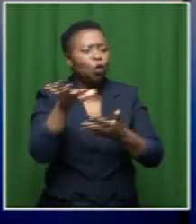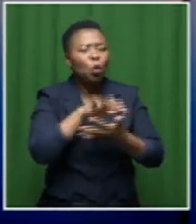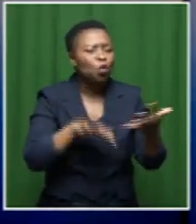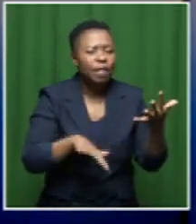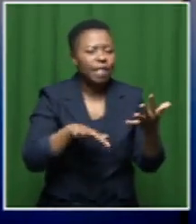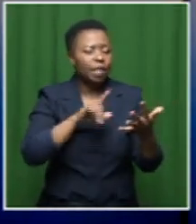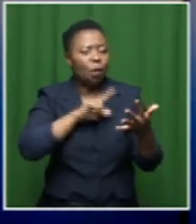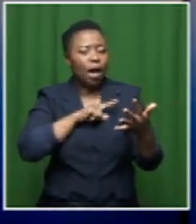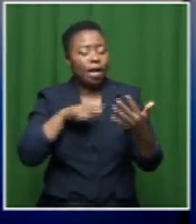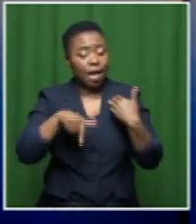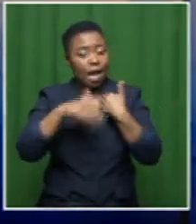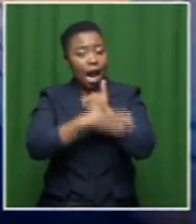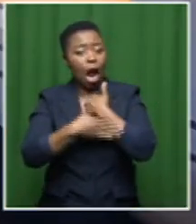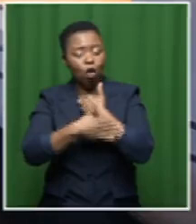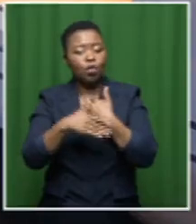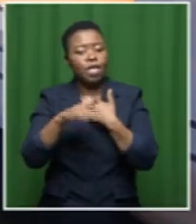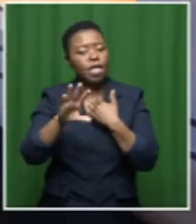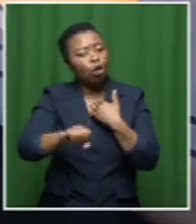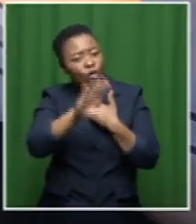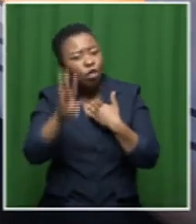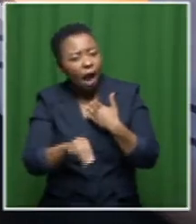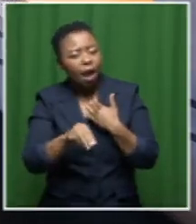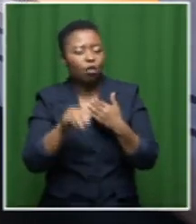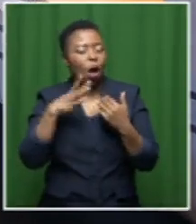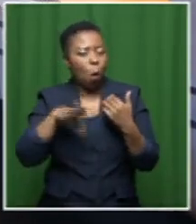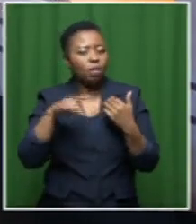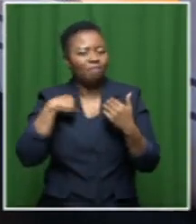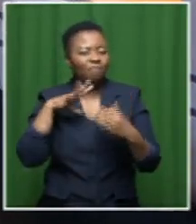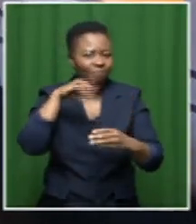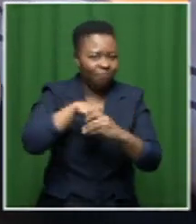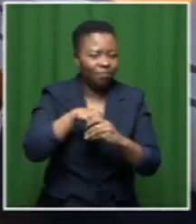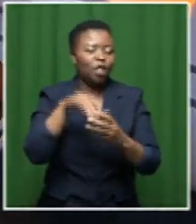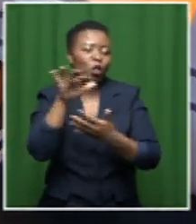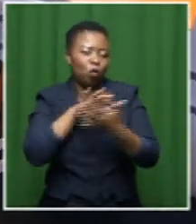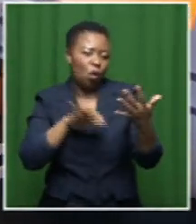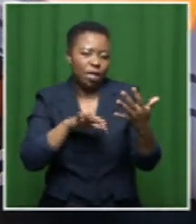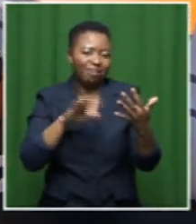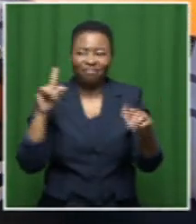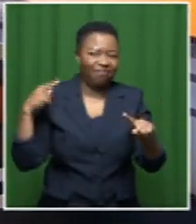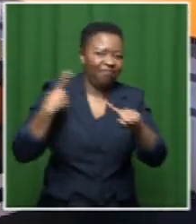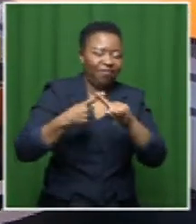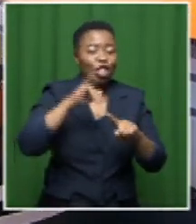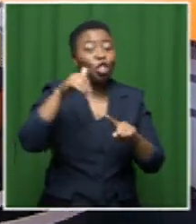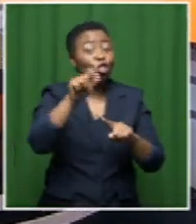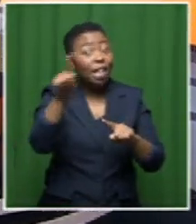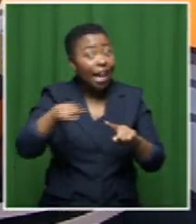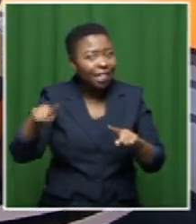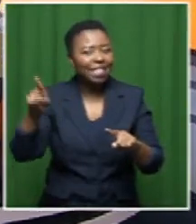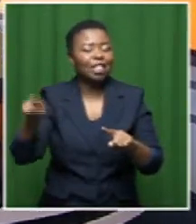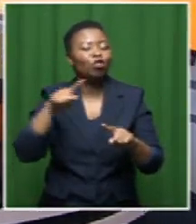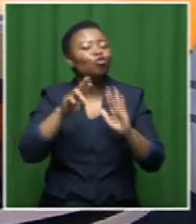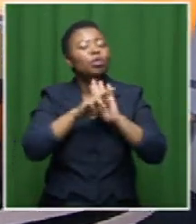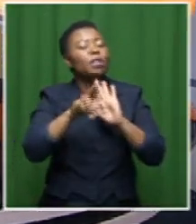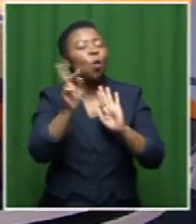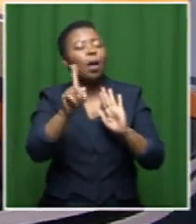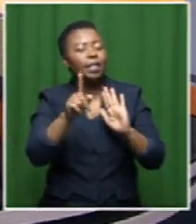in this country in the continent and I wanted to be a part of the story yeah of what jazz represents in the country and the continent